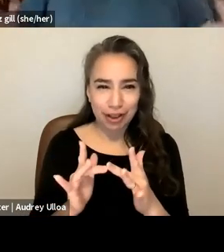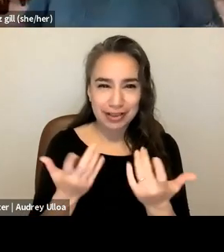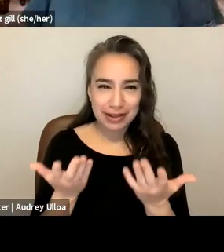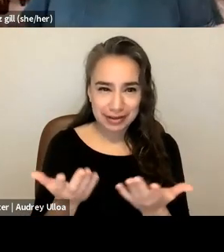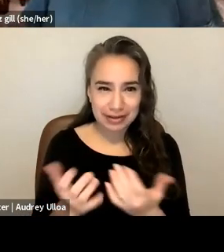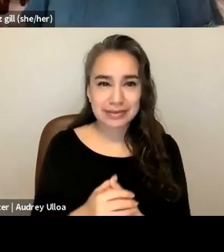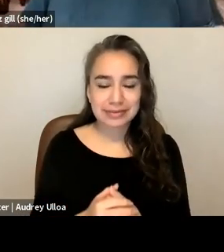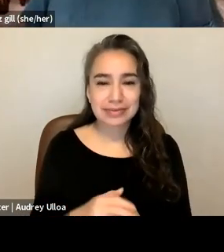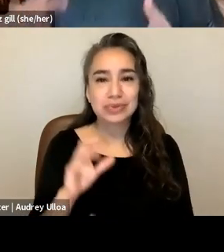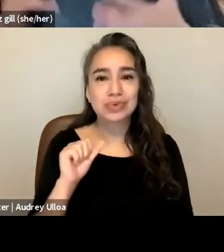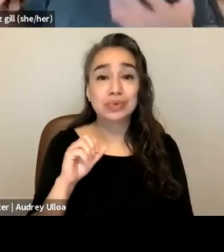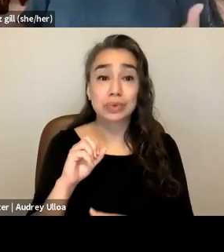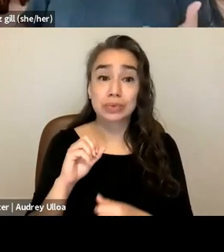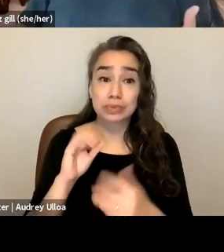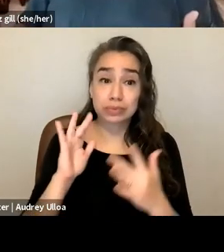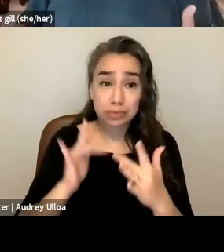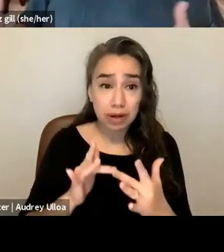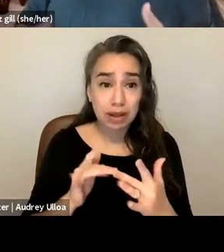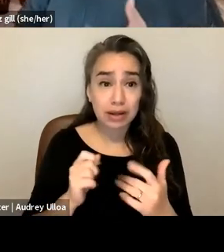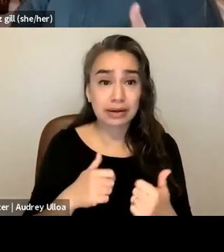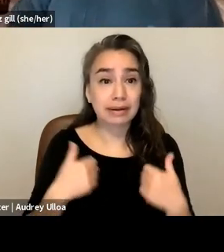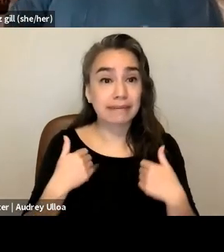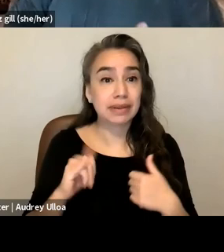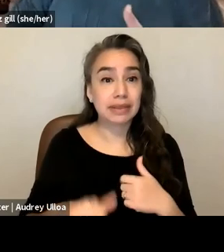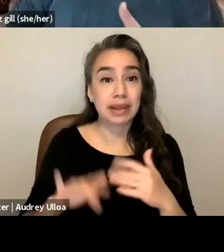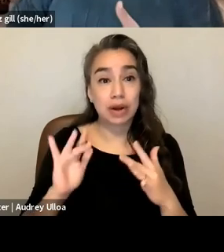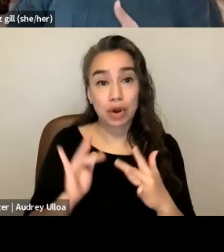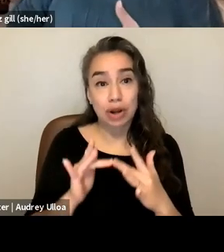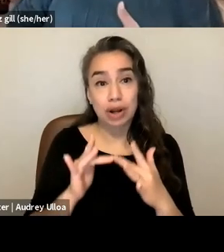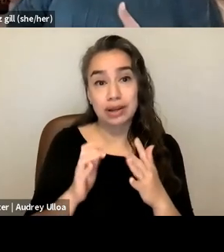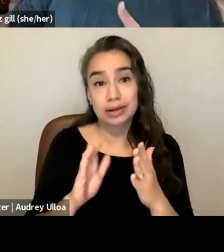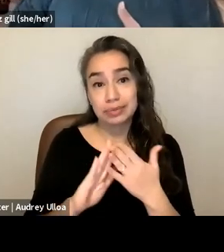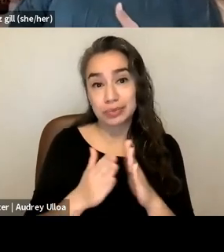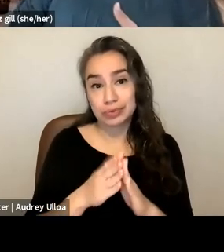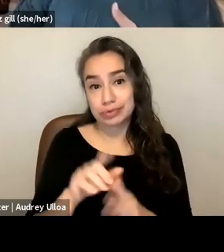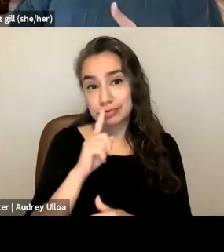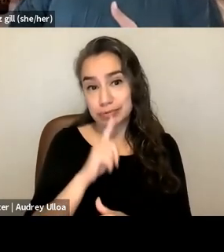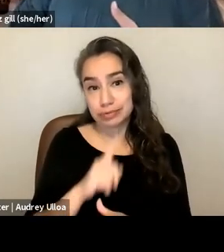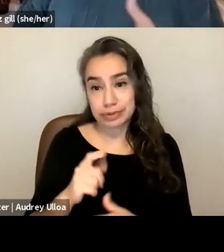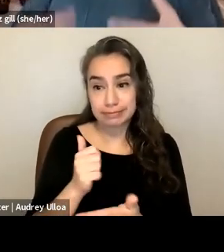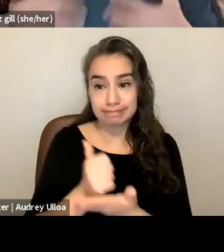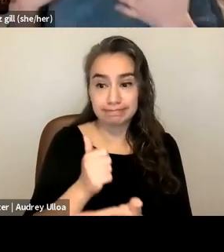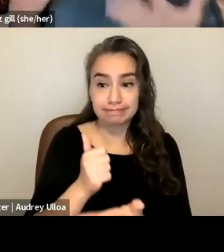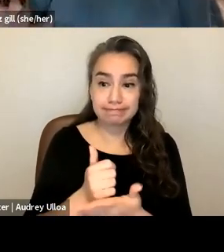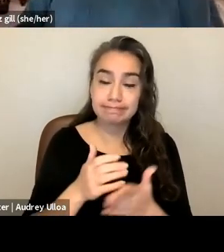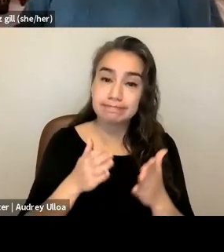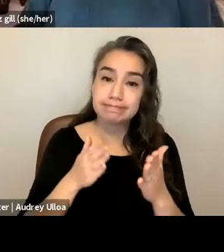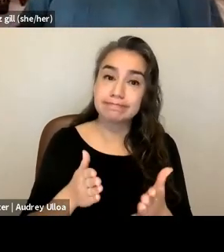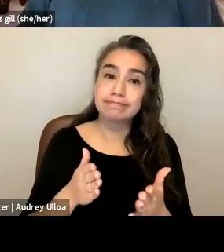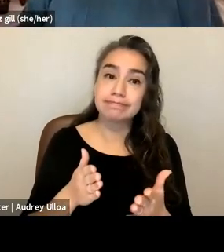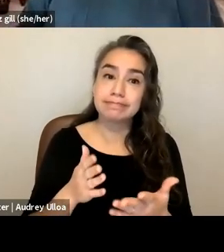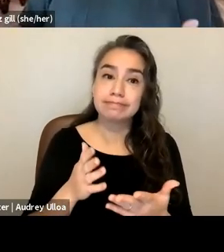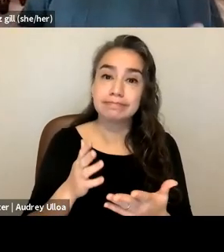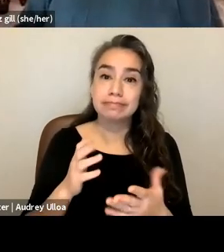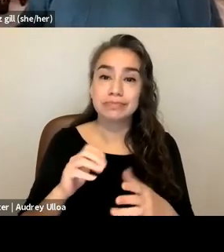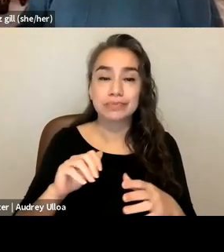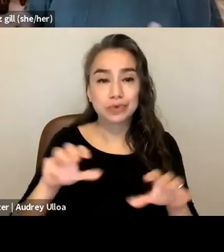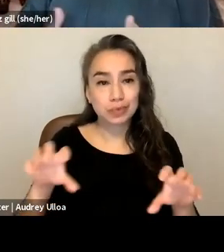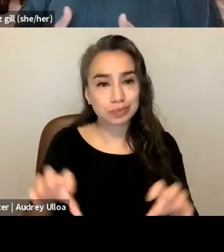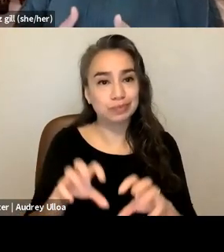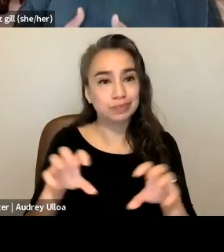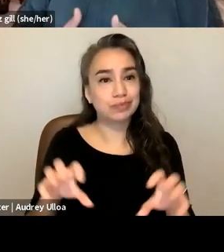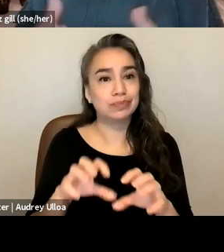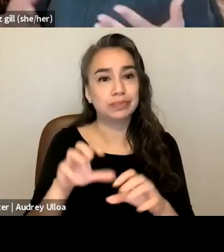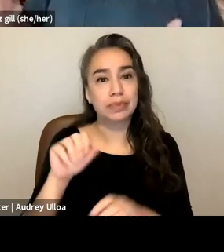so being online and like having an online community has also been a really helpful way to be to practice abolition tenants